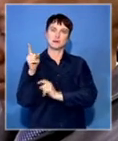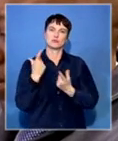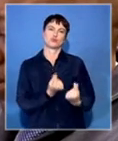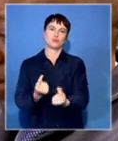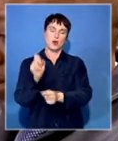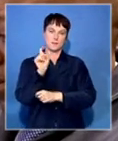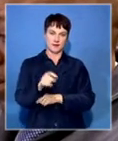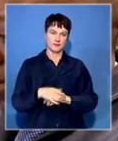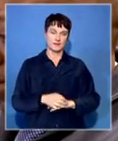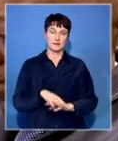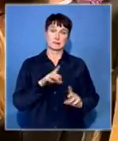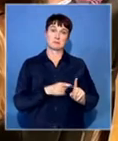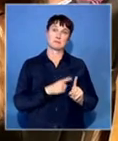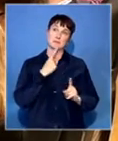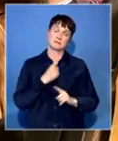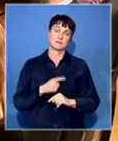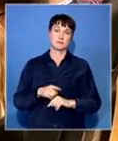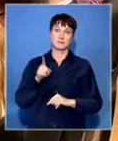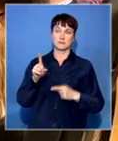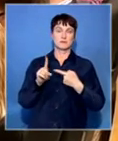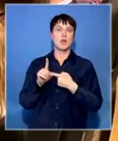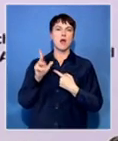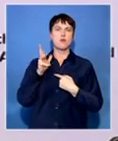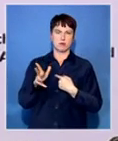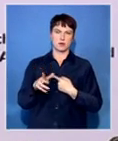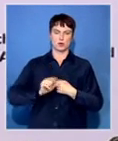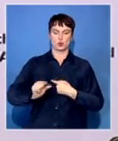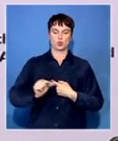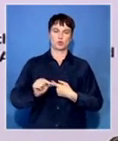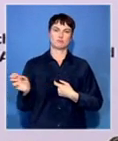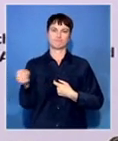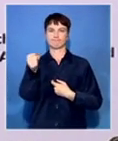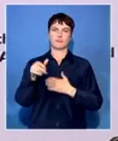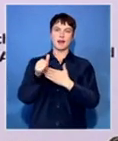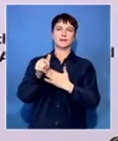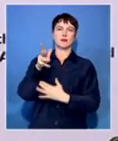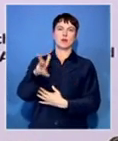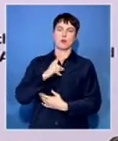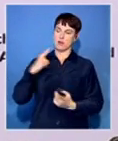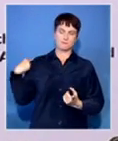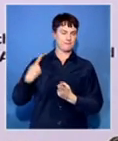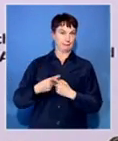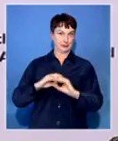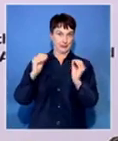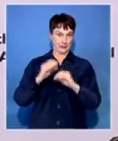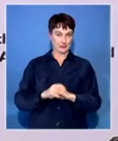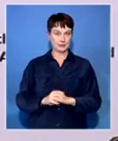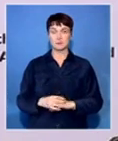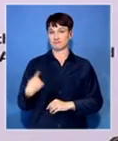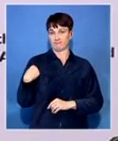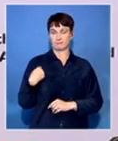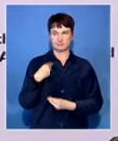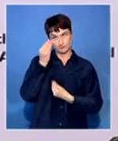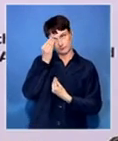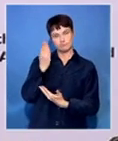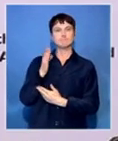Motambi says the broadcaster won't remain leaderless much longer. I've recently indicated that to the SABC to